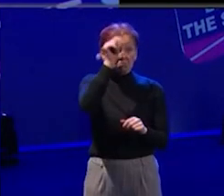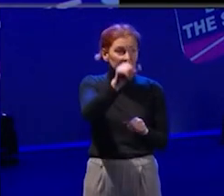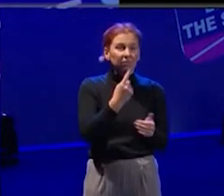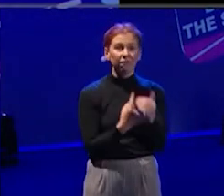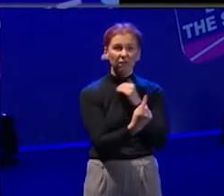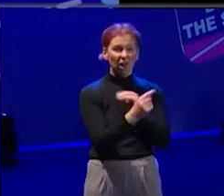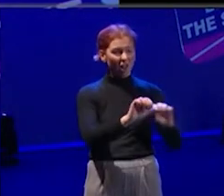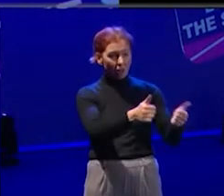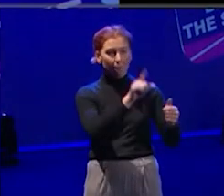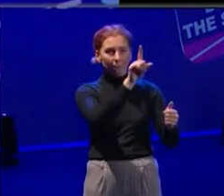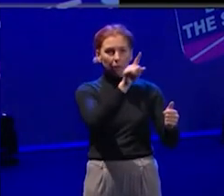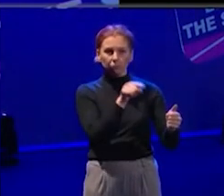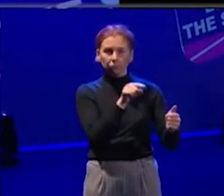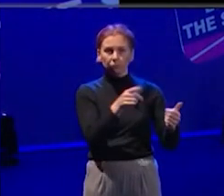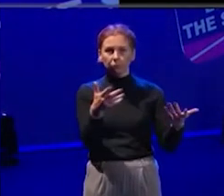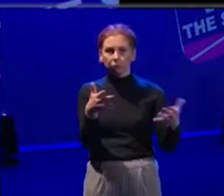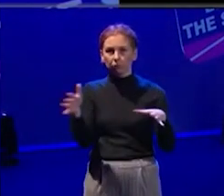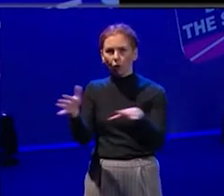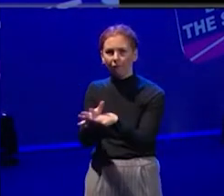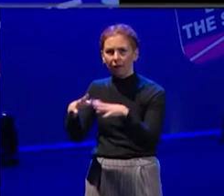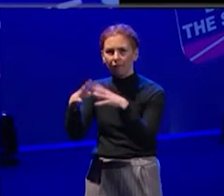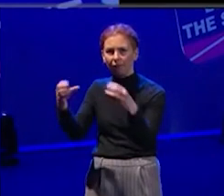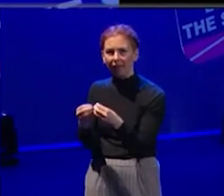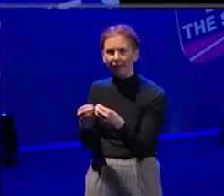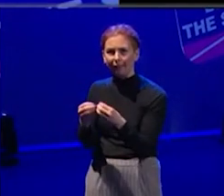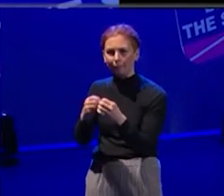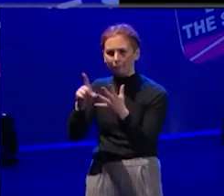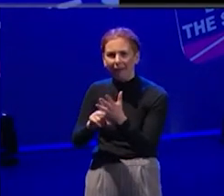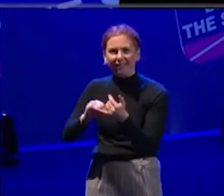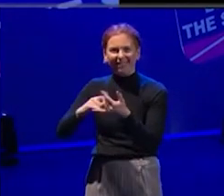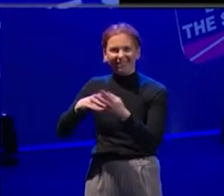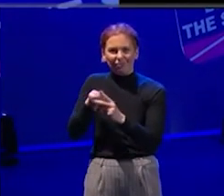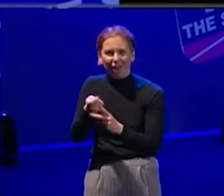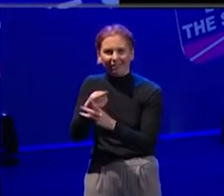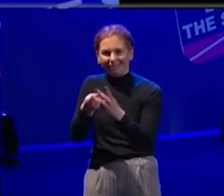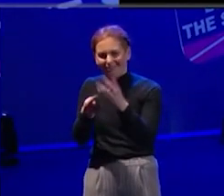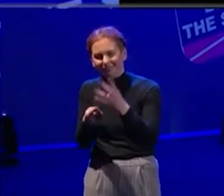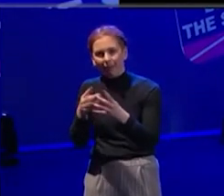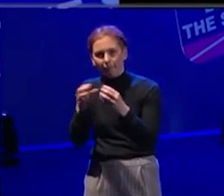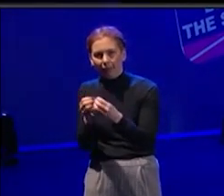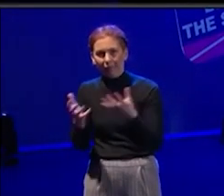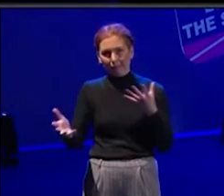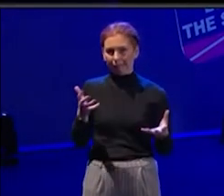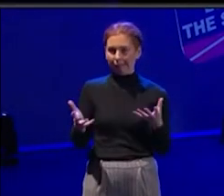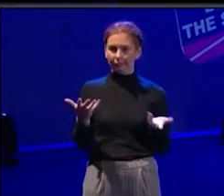it's not gonna kind of pay all the full time bills and rent and all the other things that you've got to do.